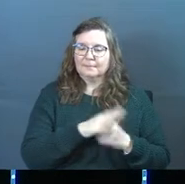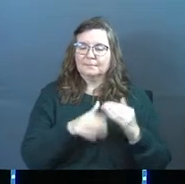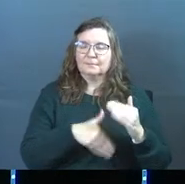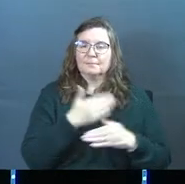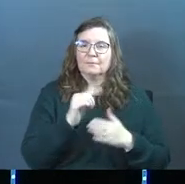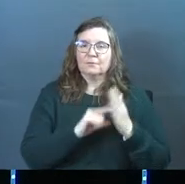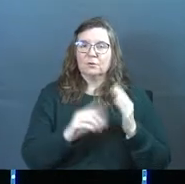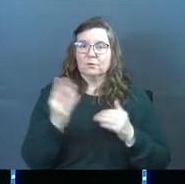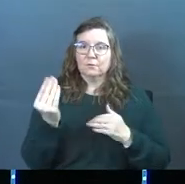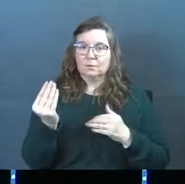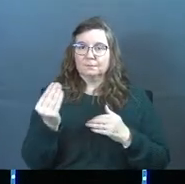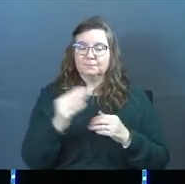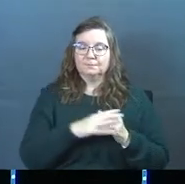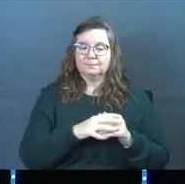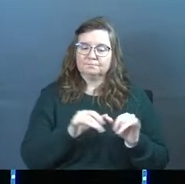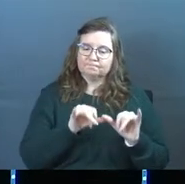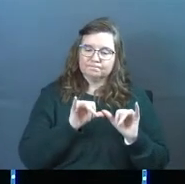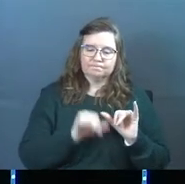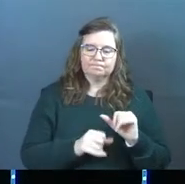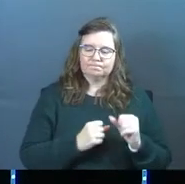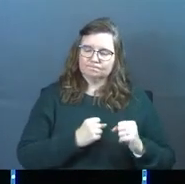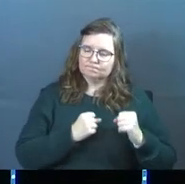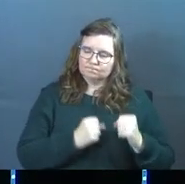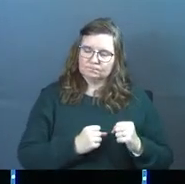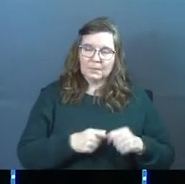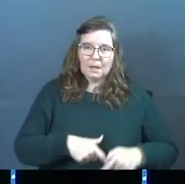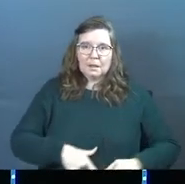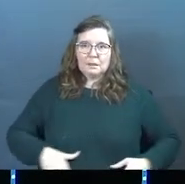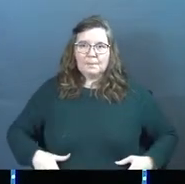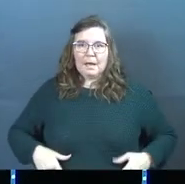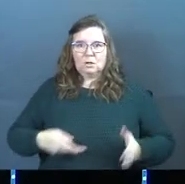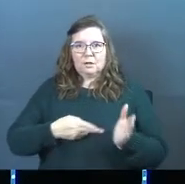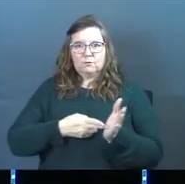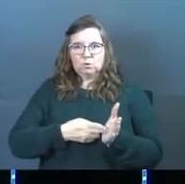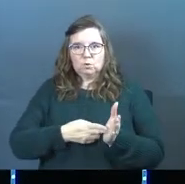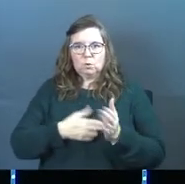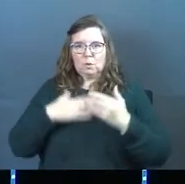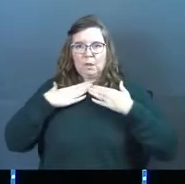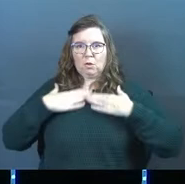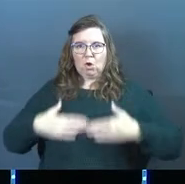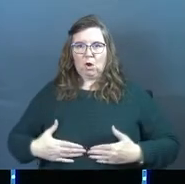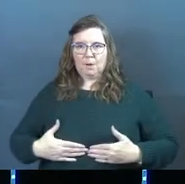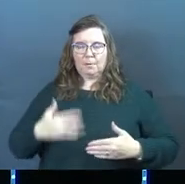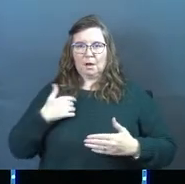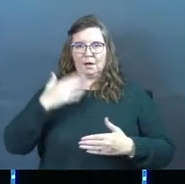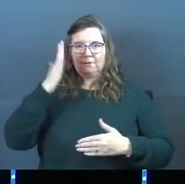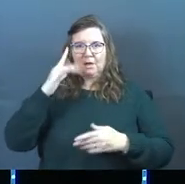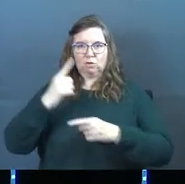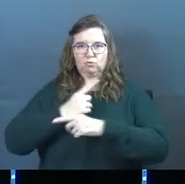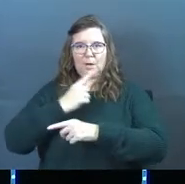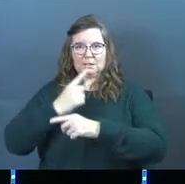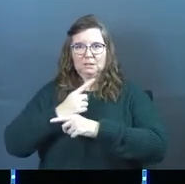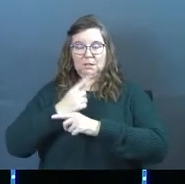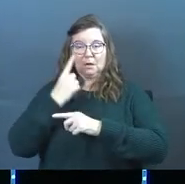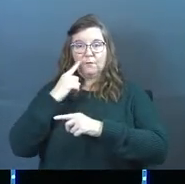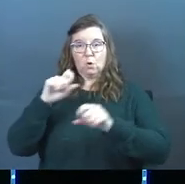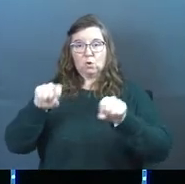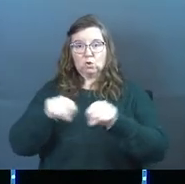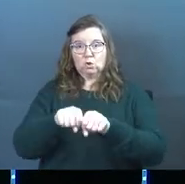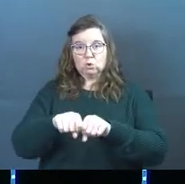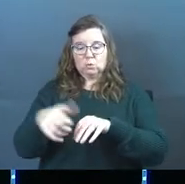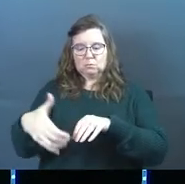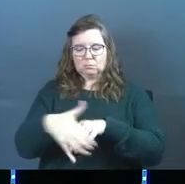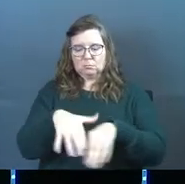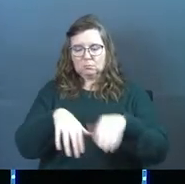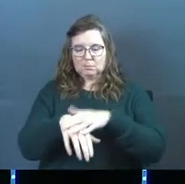Next, verse 14. Stand your ground, putting on the belt of truth and the body armor or breastplate of God's righteousness. For shoes, put